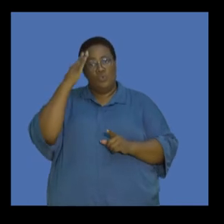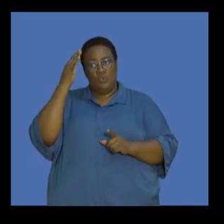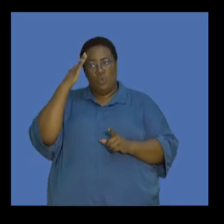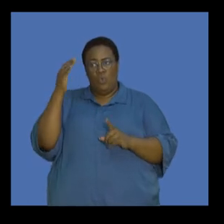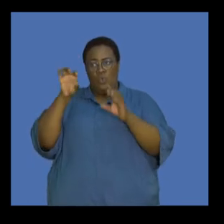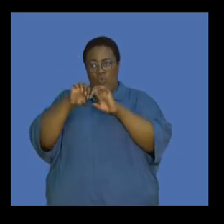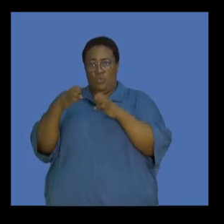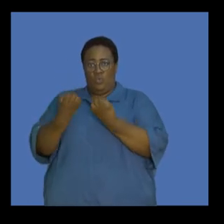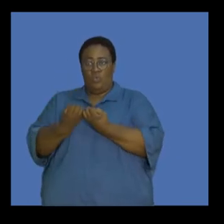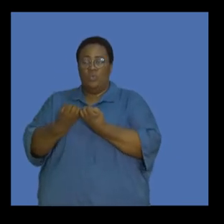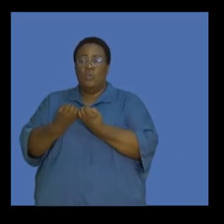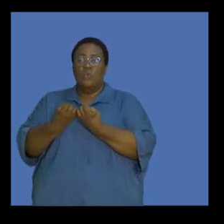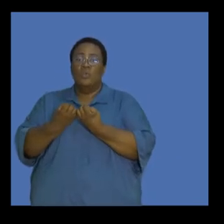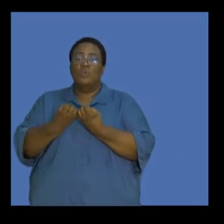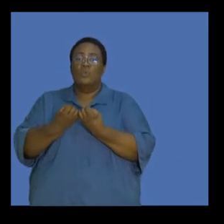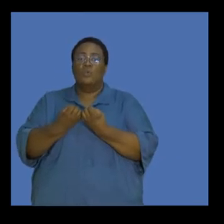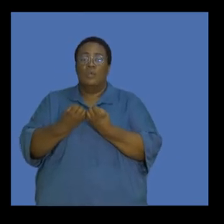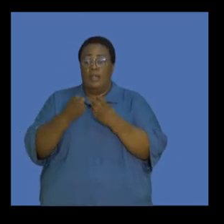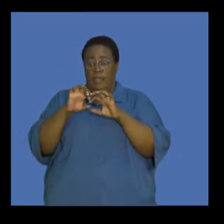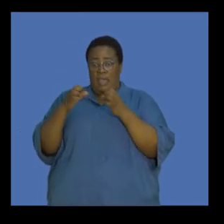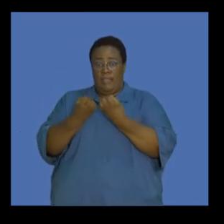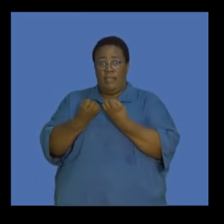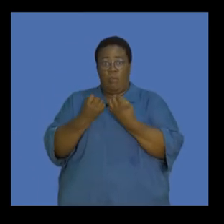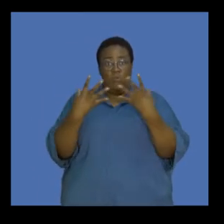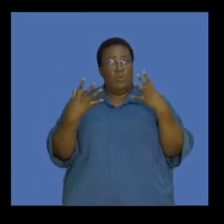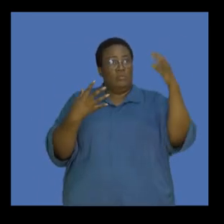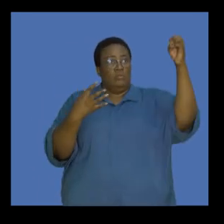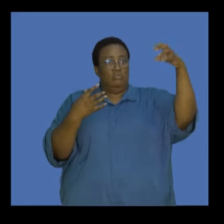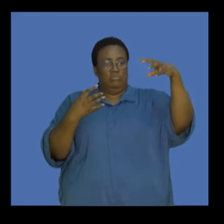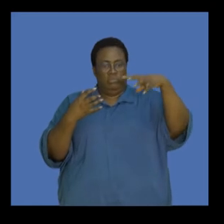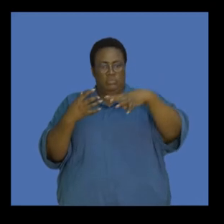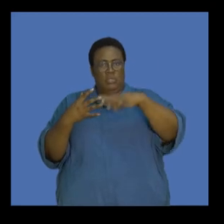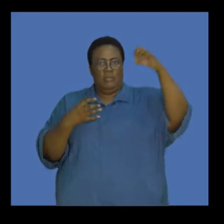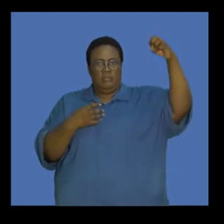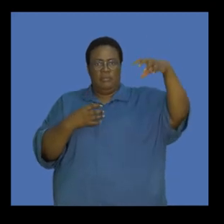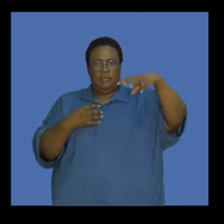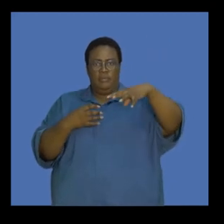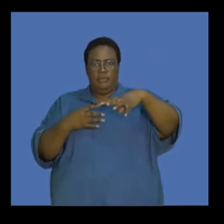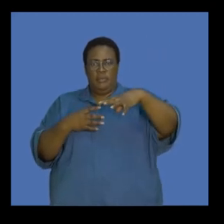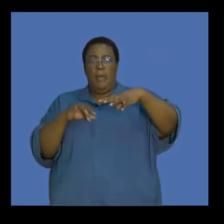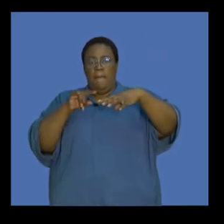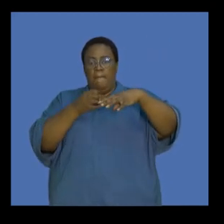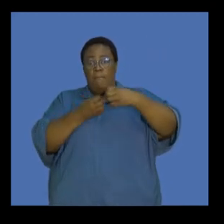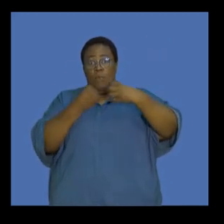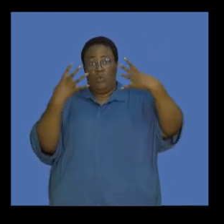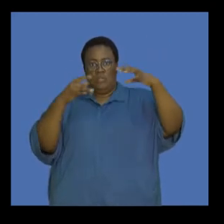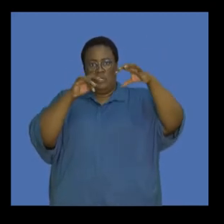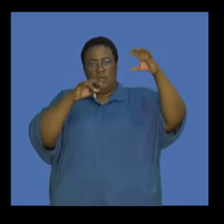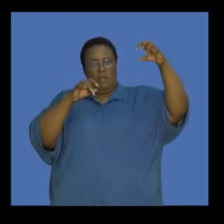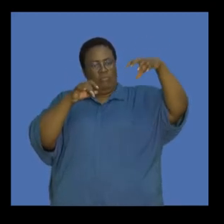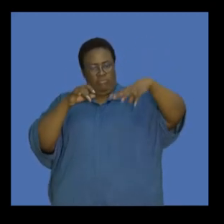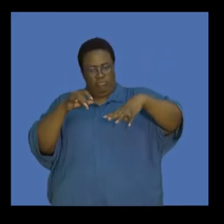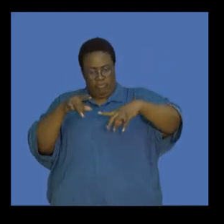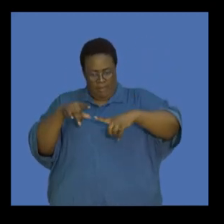a reflective surface, meaning that lots of the radiation that hits onto the surface of the Earth bounces back.